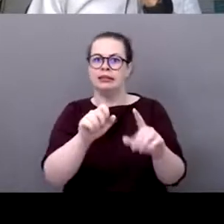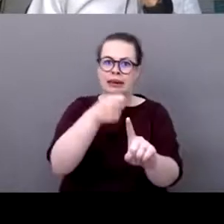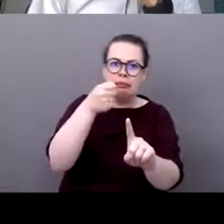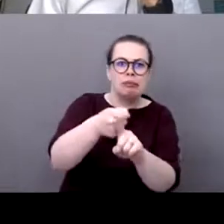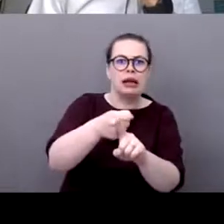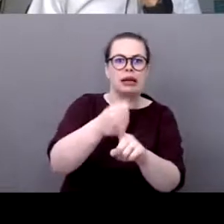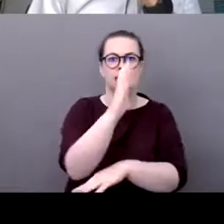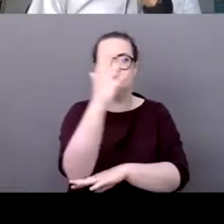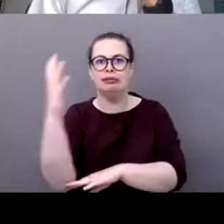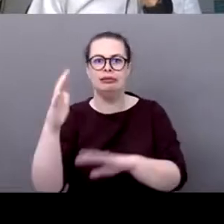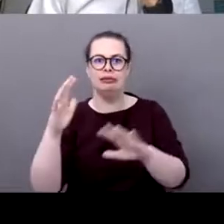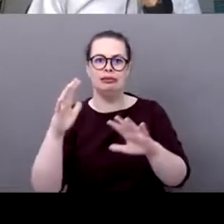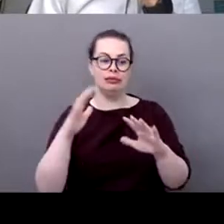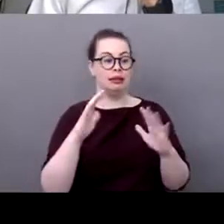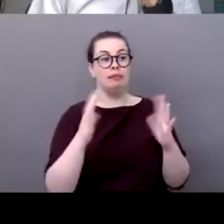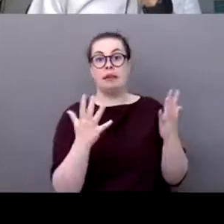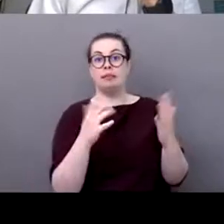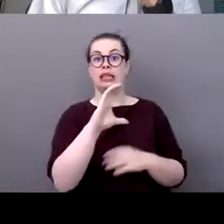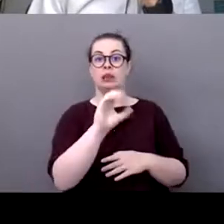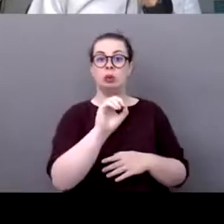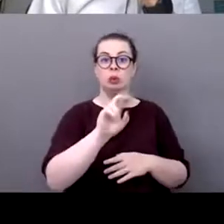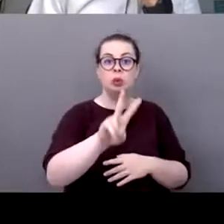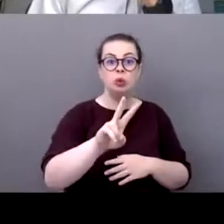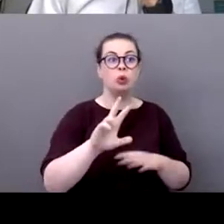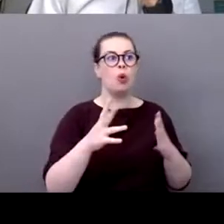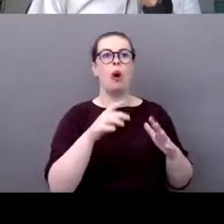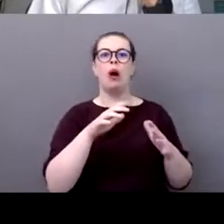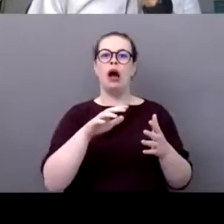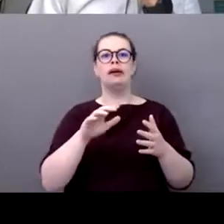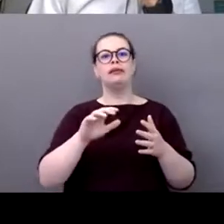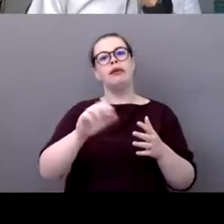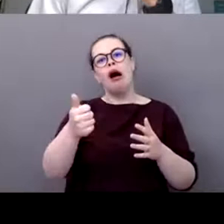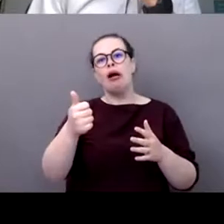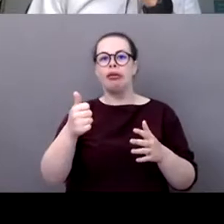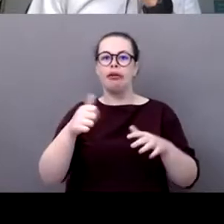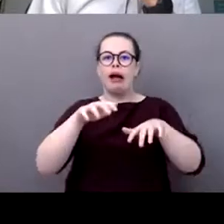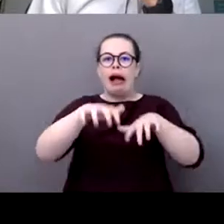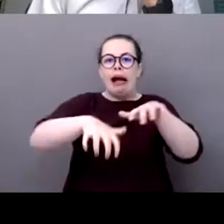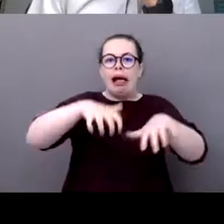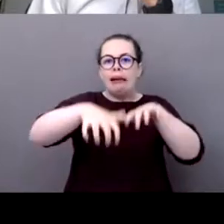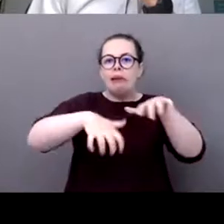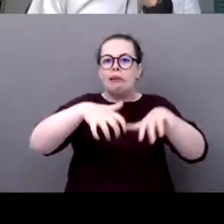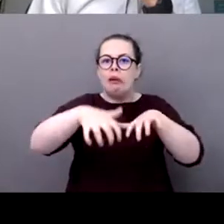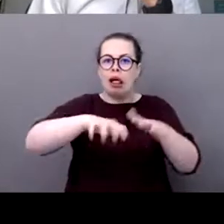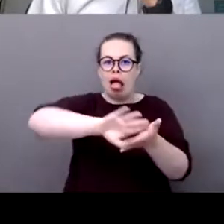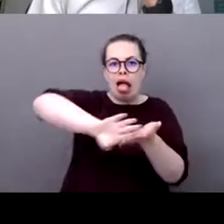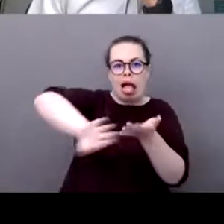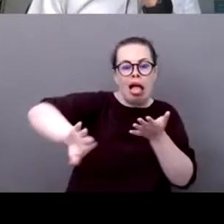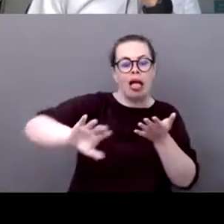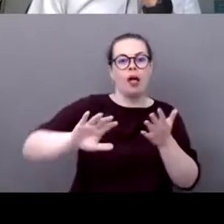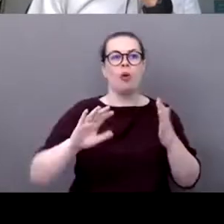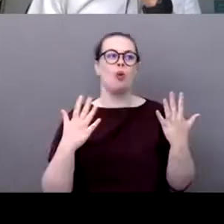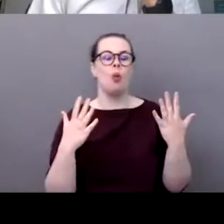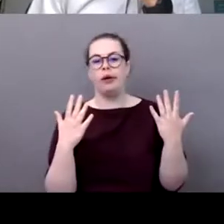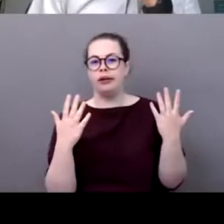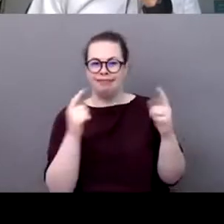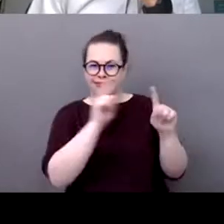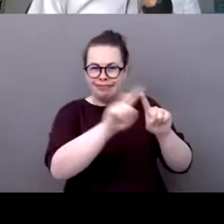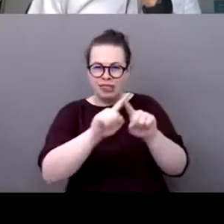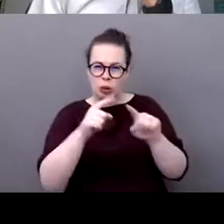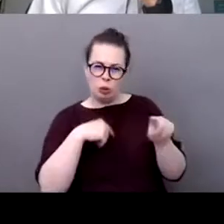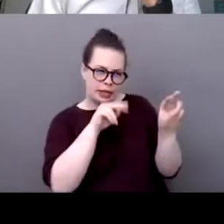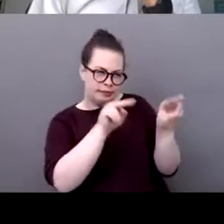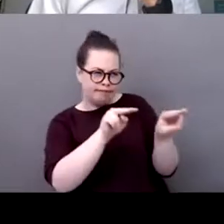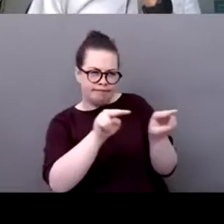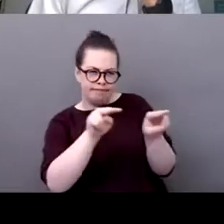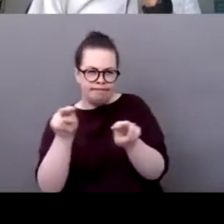climate change through invasive species and we looked at how these categories that is basically the categories of pressures that